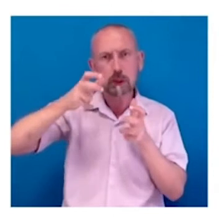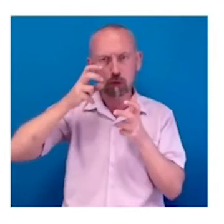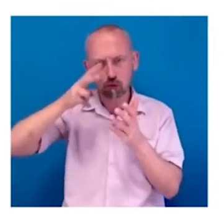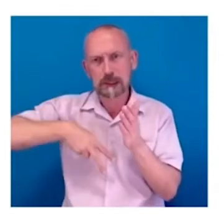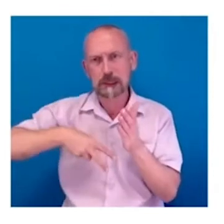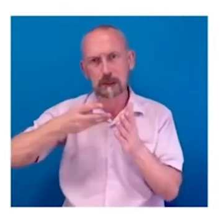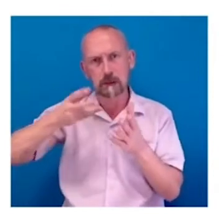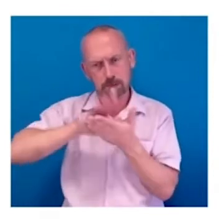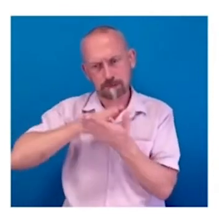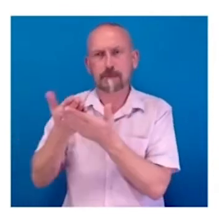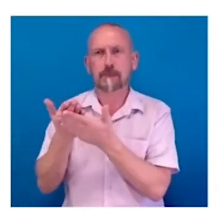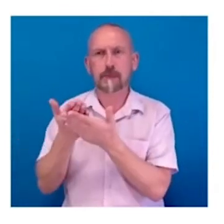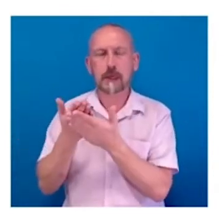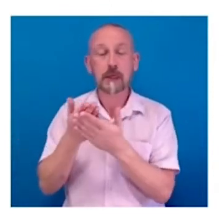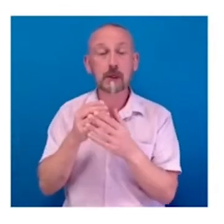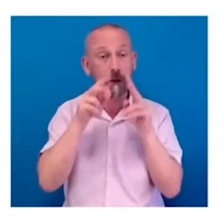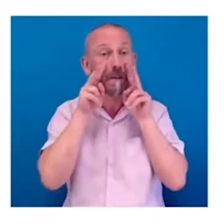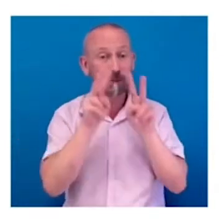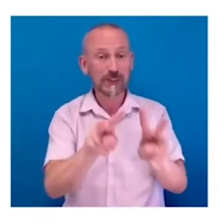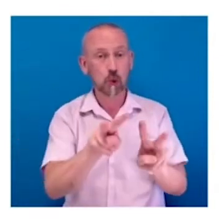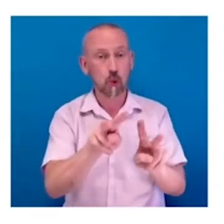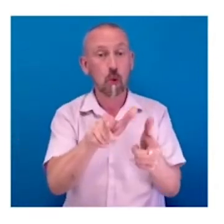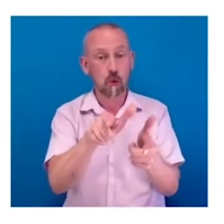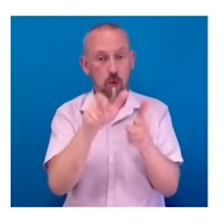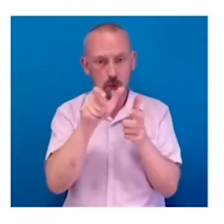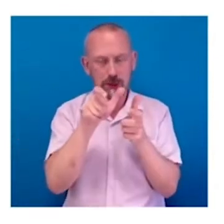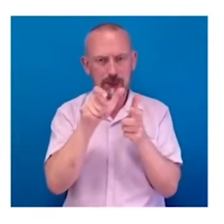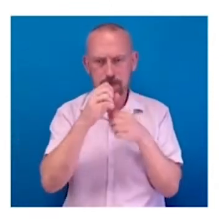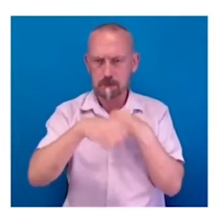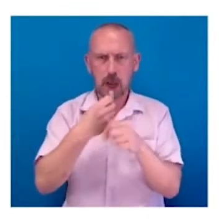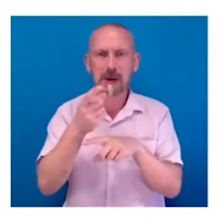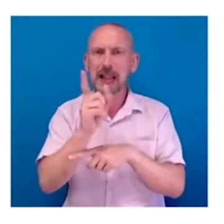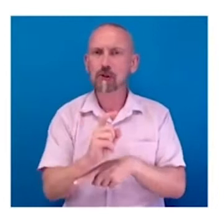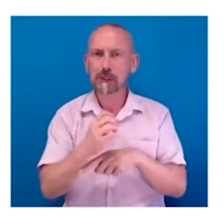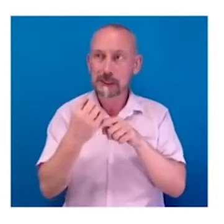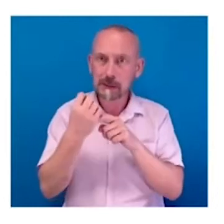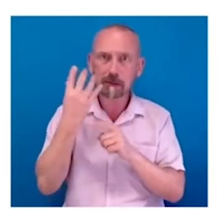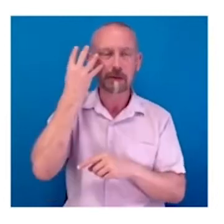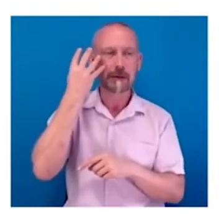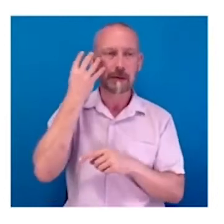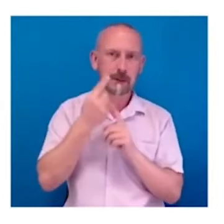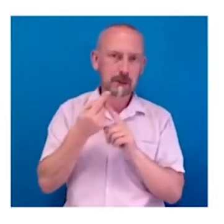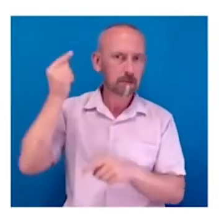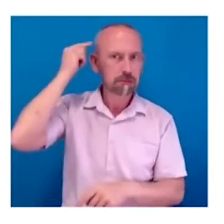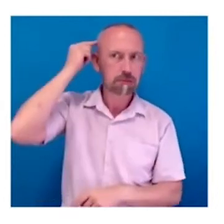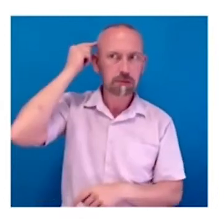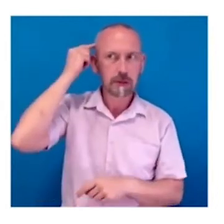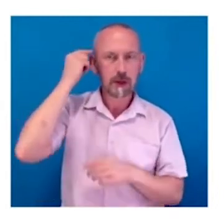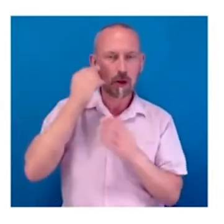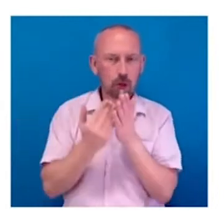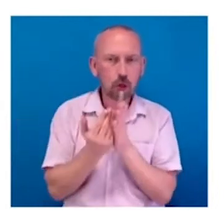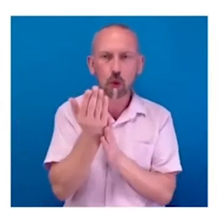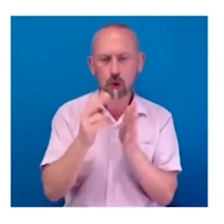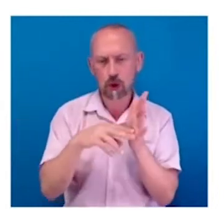into the eye and is converted into electrical impulses, impulses, it then travels along the optic nerve